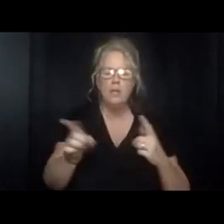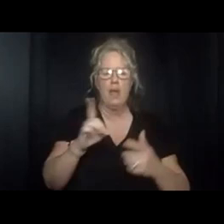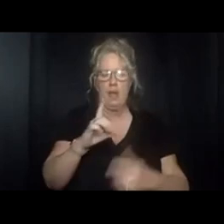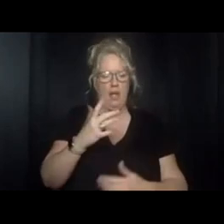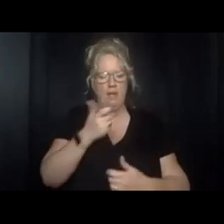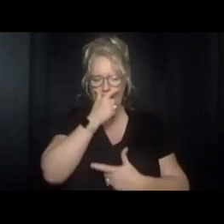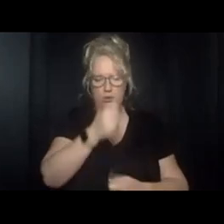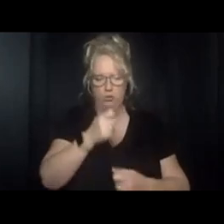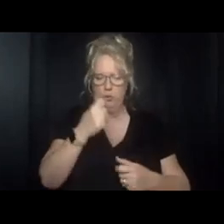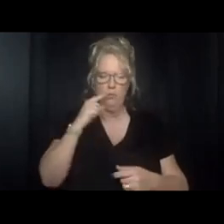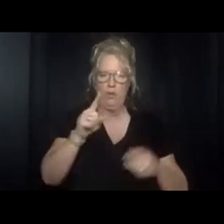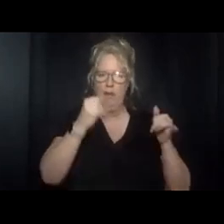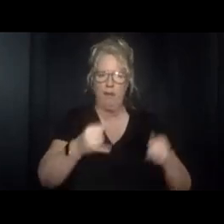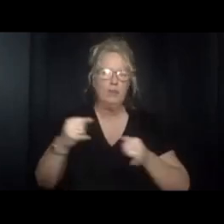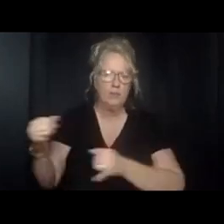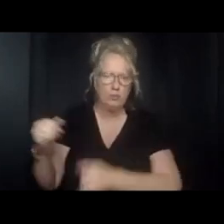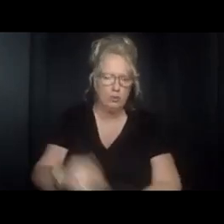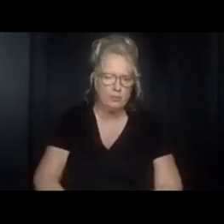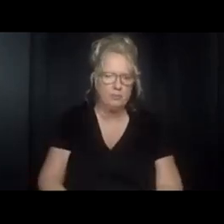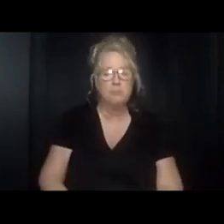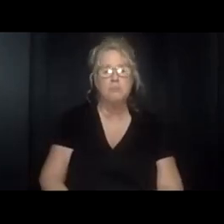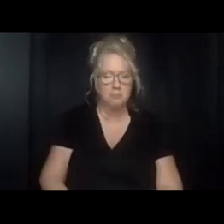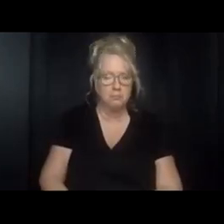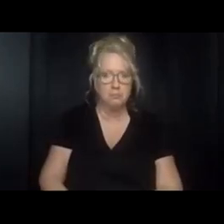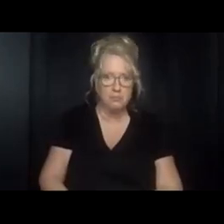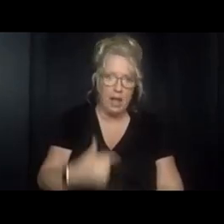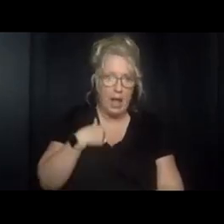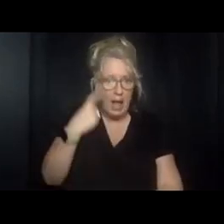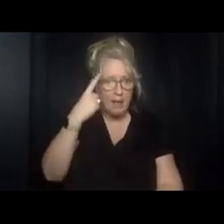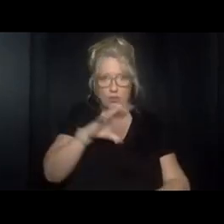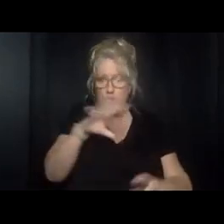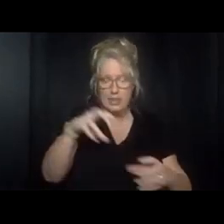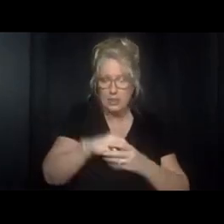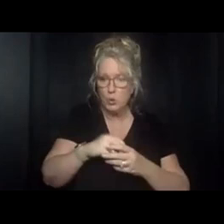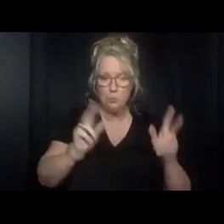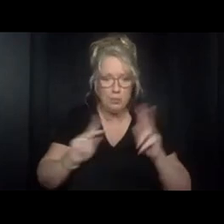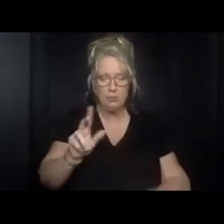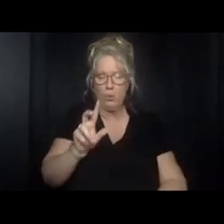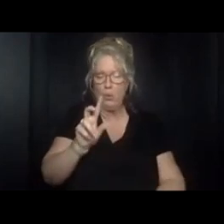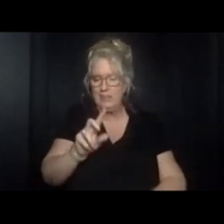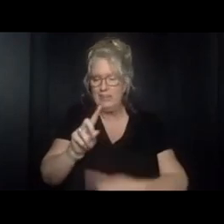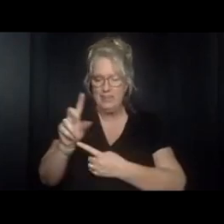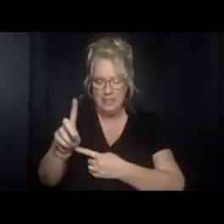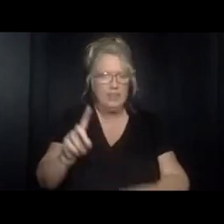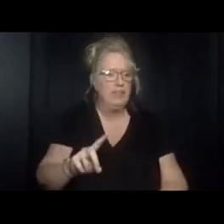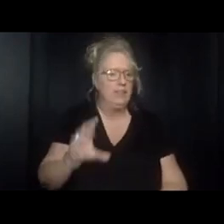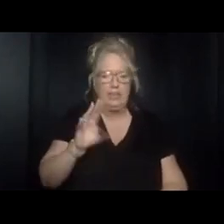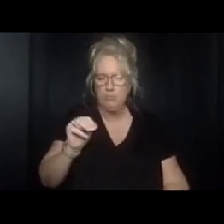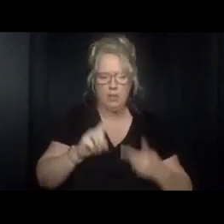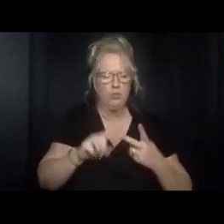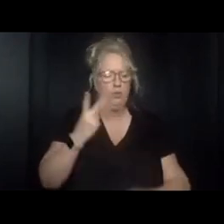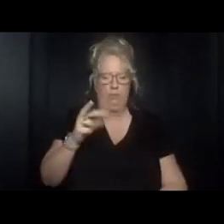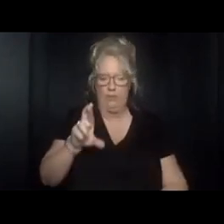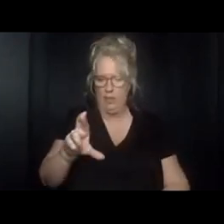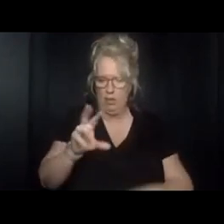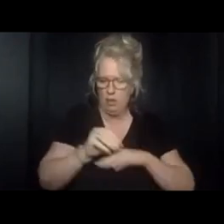in the individual i think these should also include people's ddd case managers their vr counselors